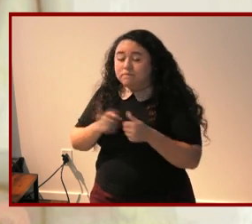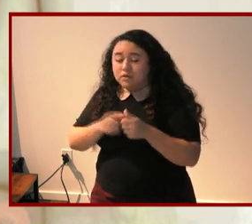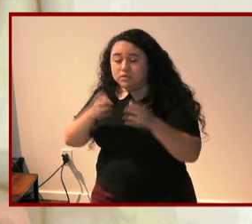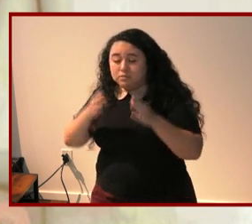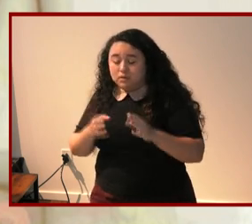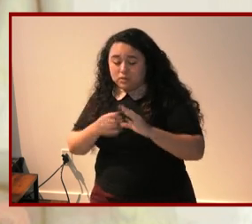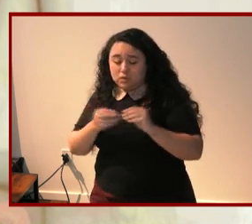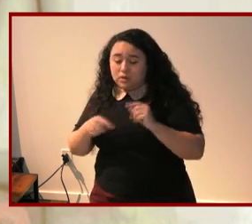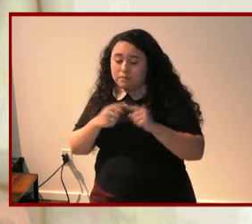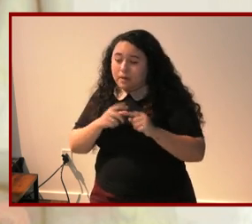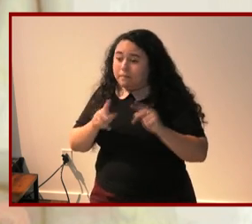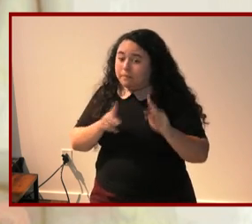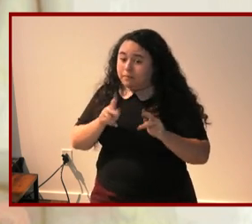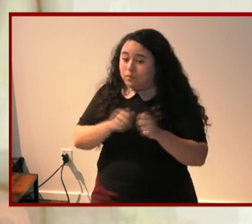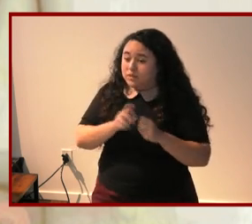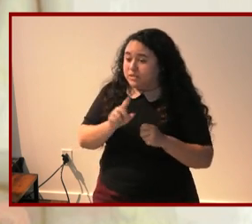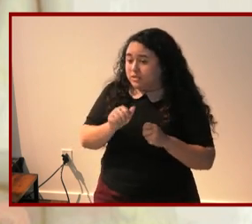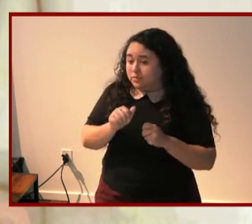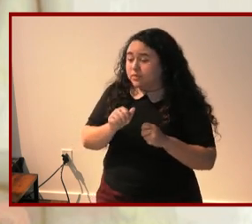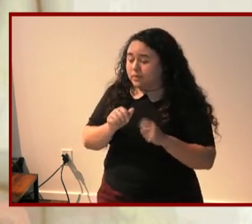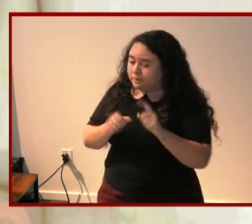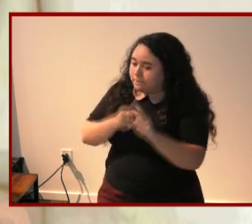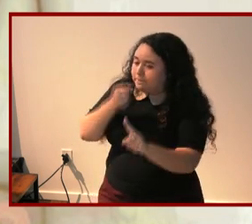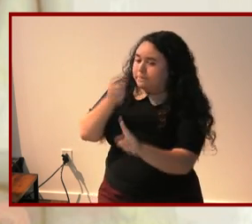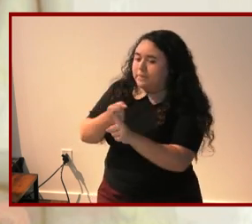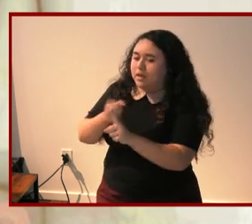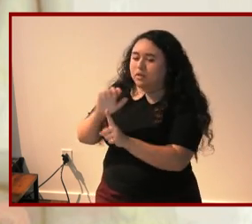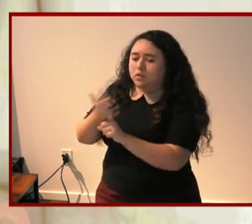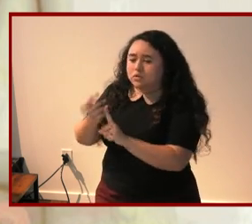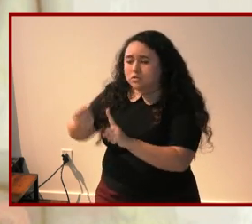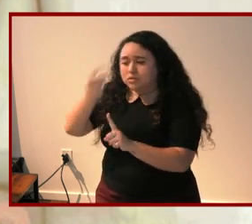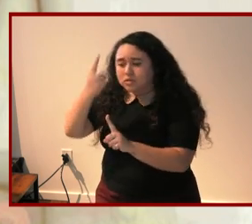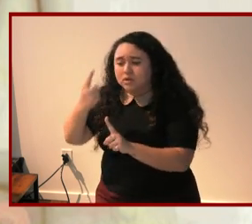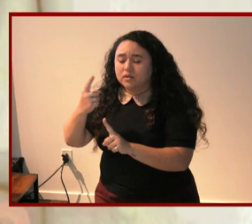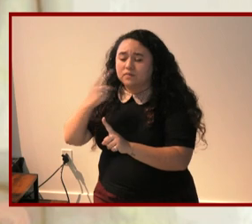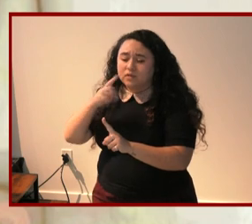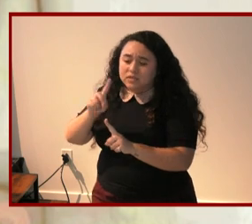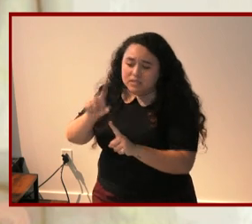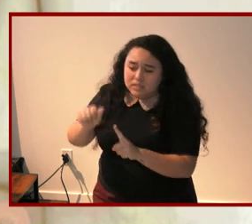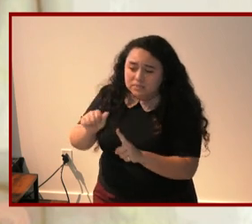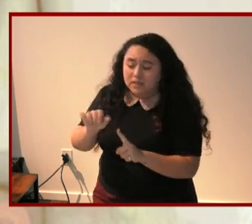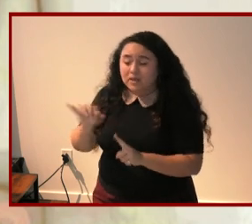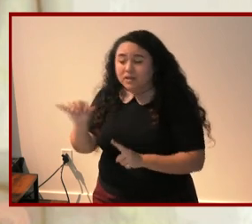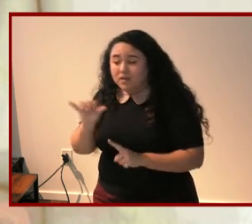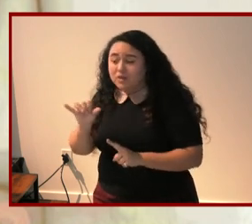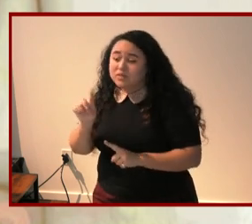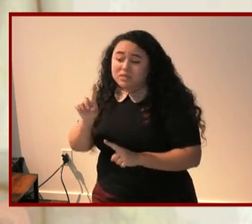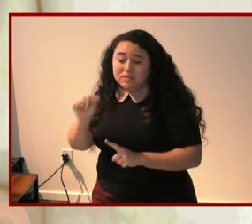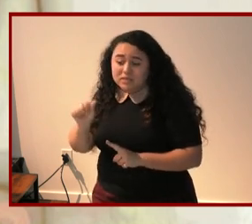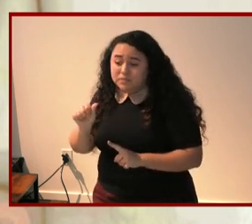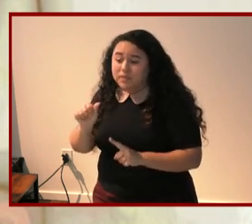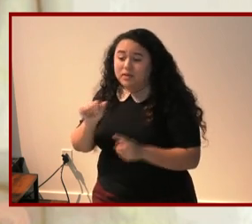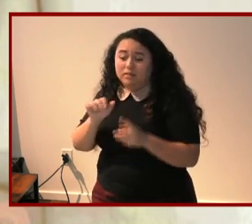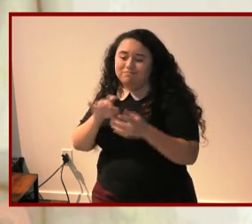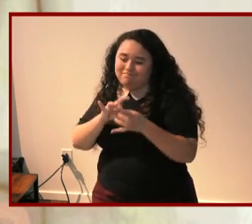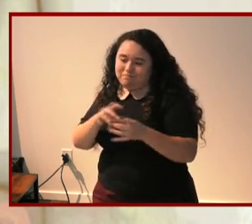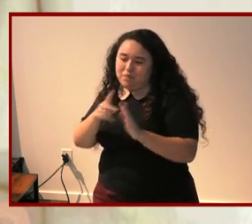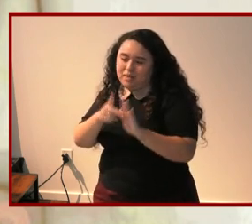by people with disabilities have made significant impacts to cultural understandings of disability not to mention disability law and policy